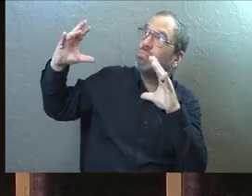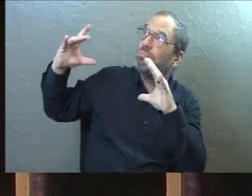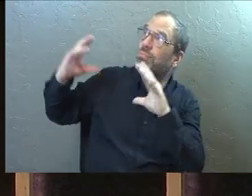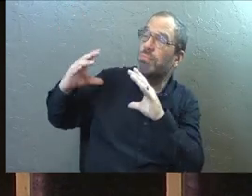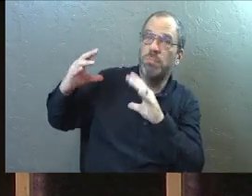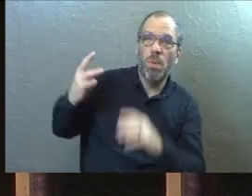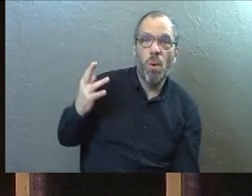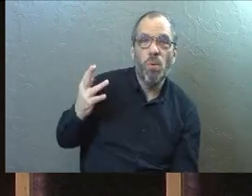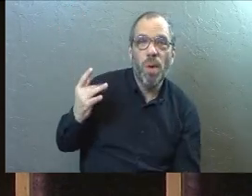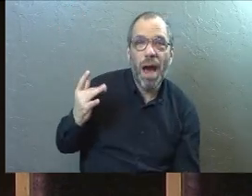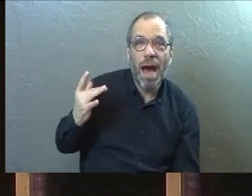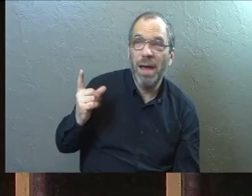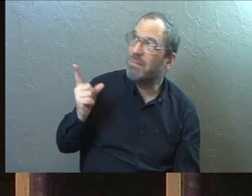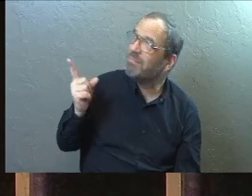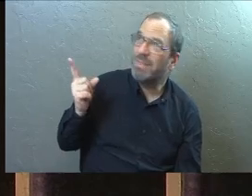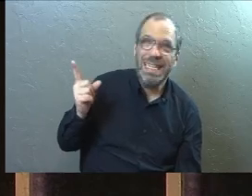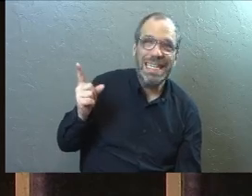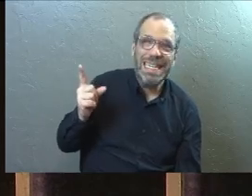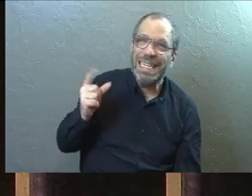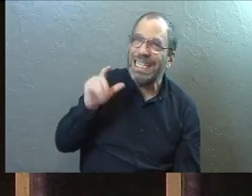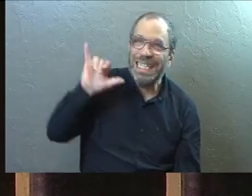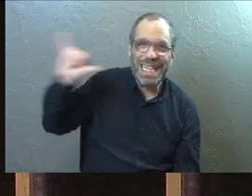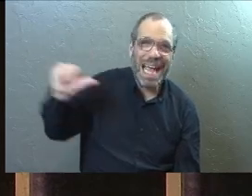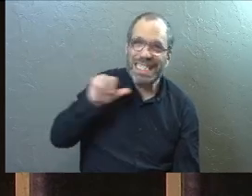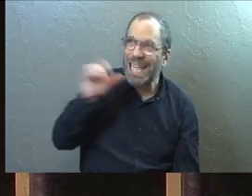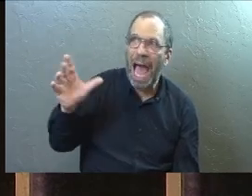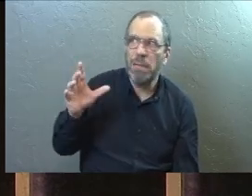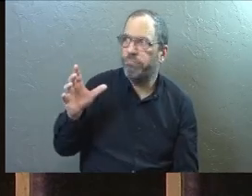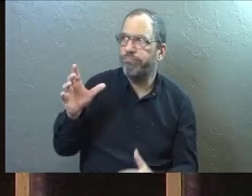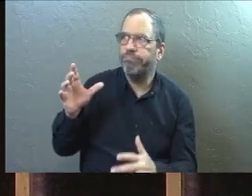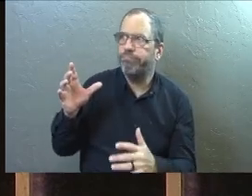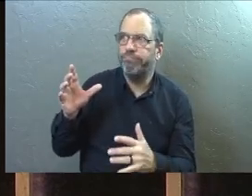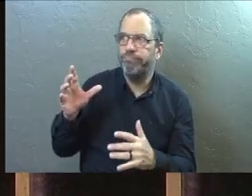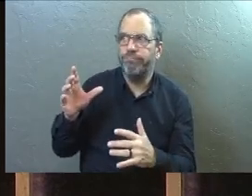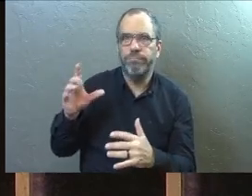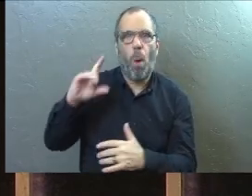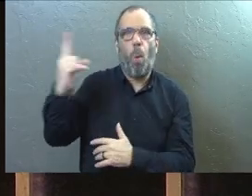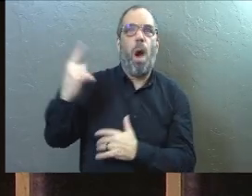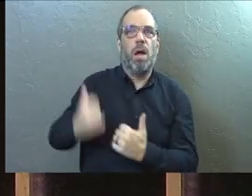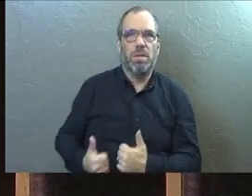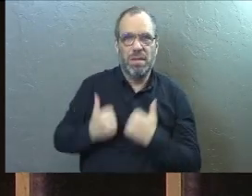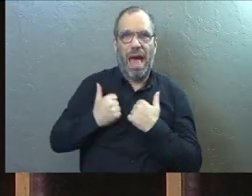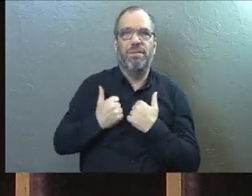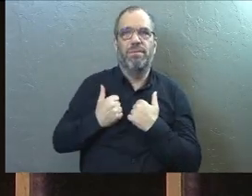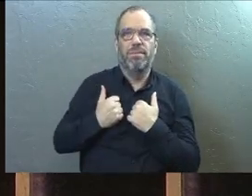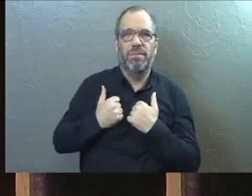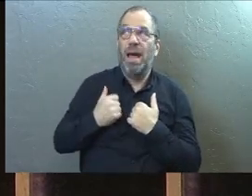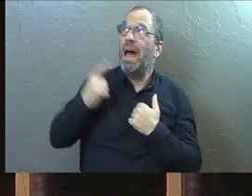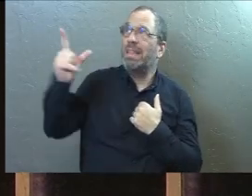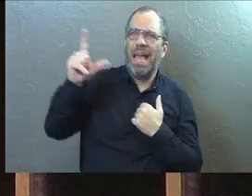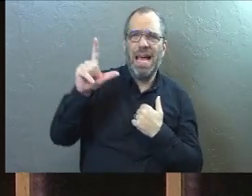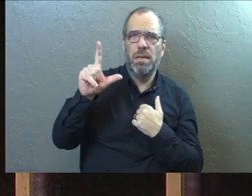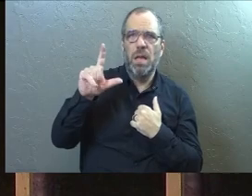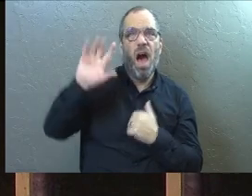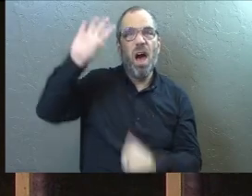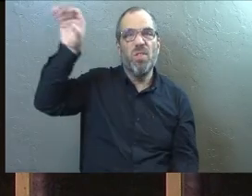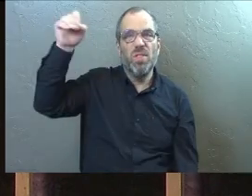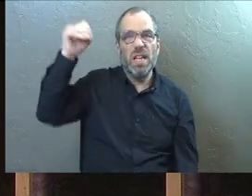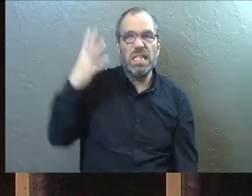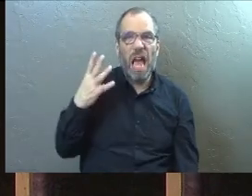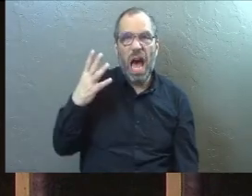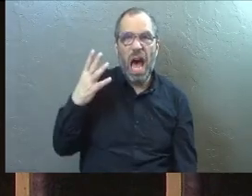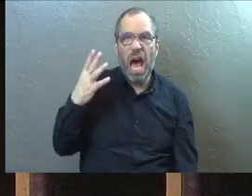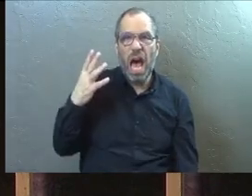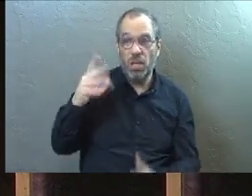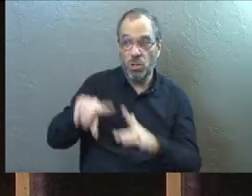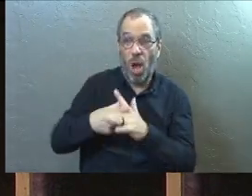Why? Because it is not the ultimate source of life. The sun itself was lit by the